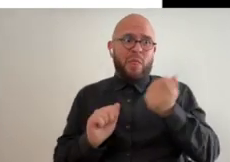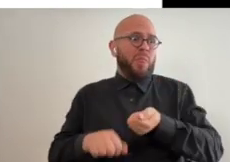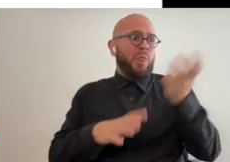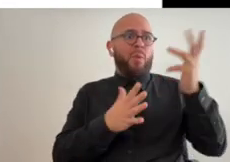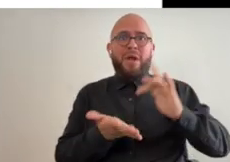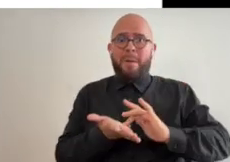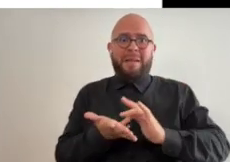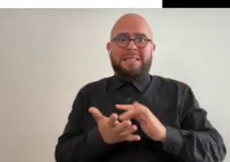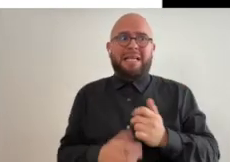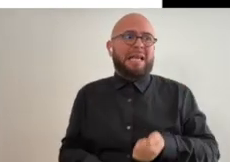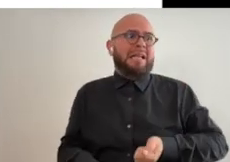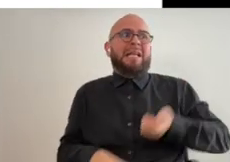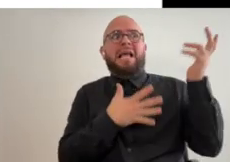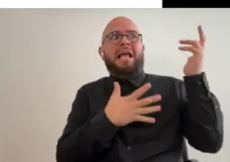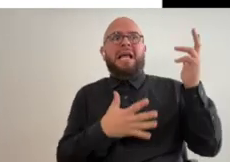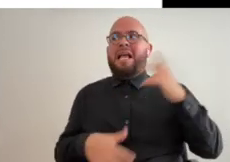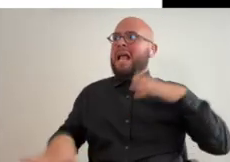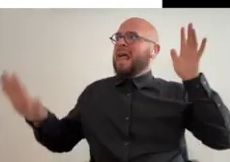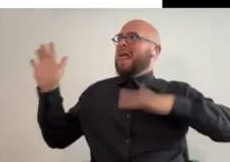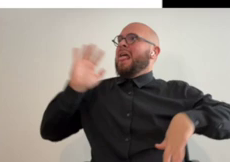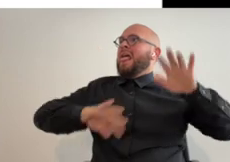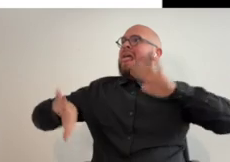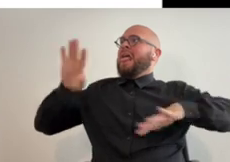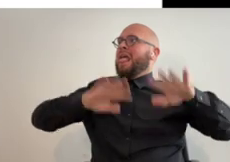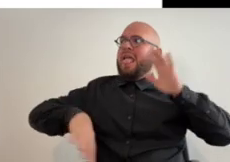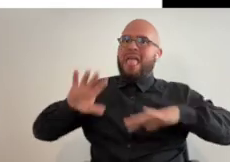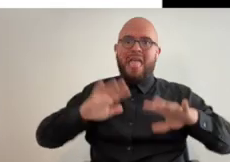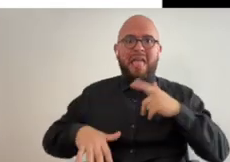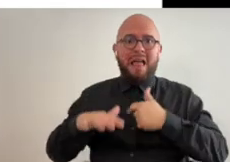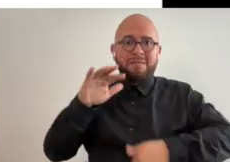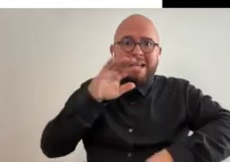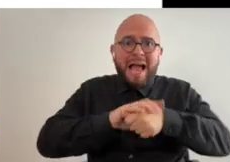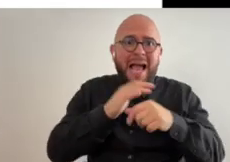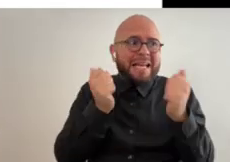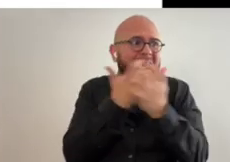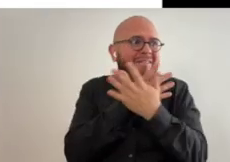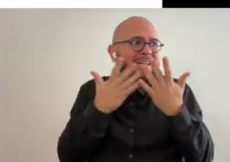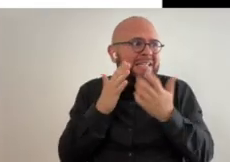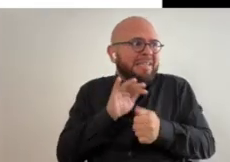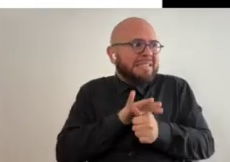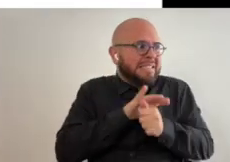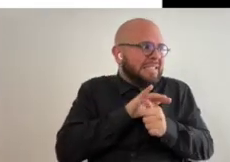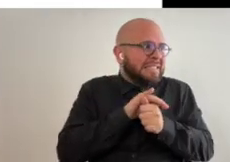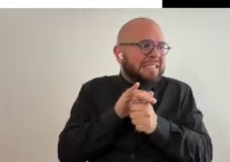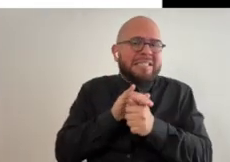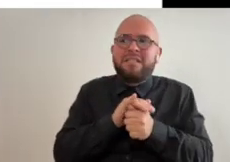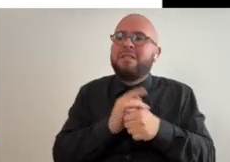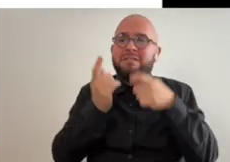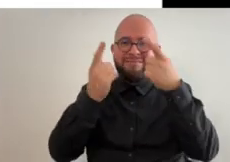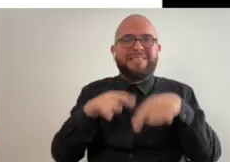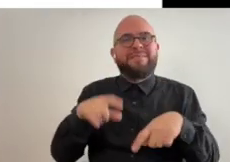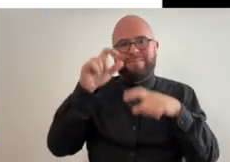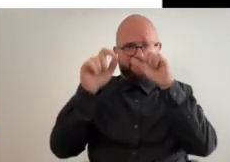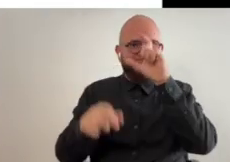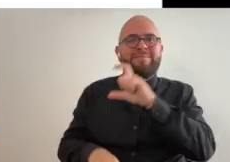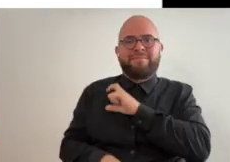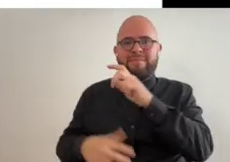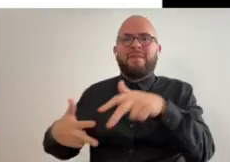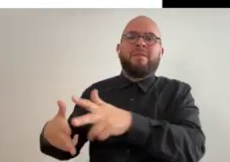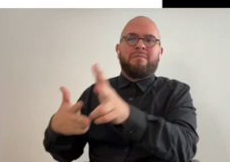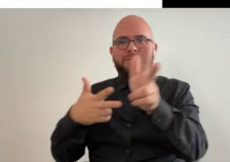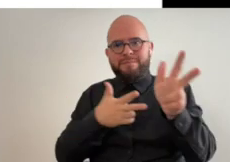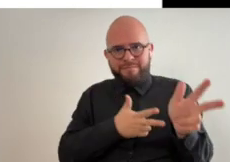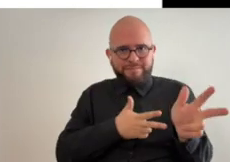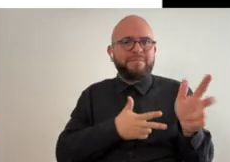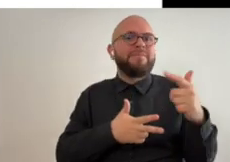yes get rid of your medication and i was just like oh no so i was just hiding everything and the policeman